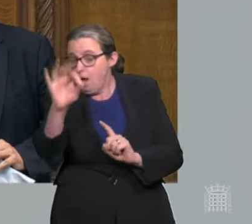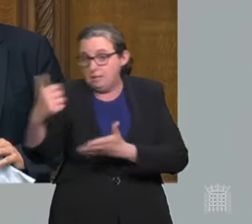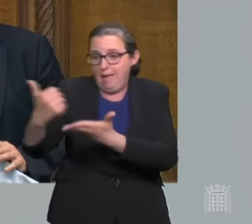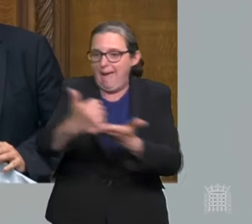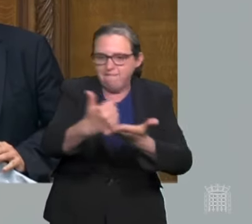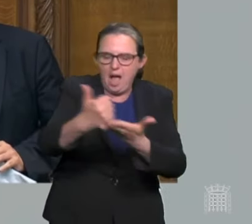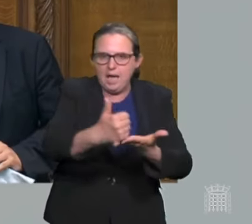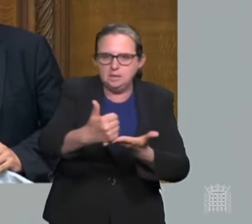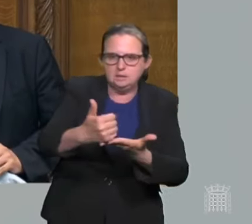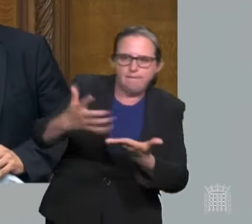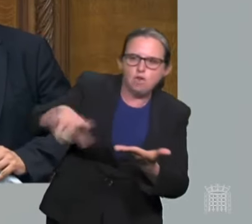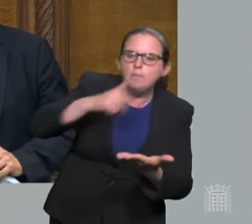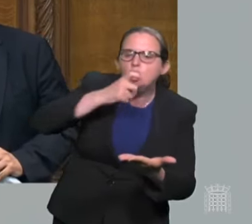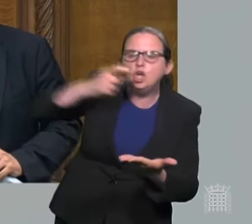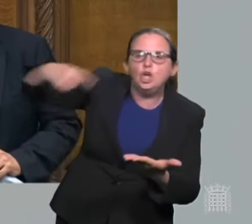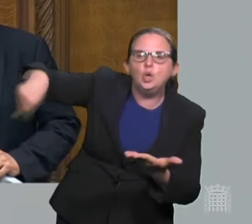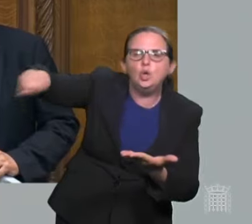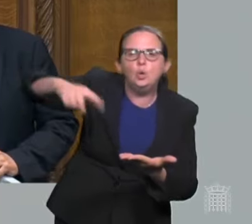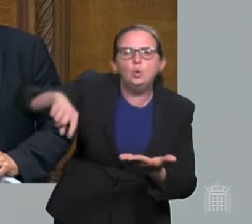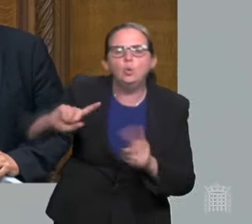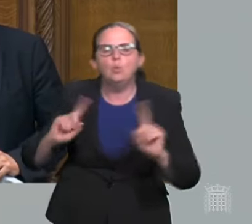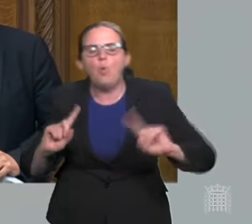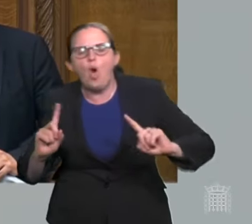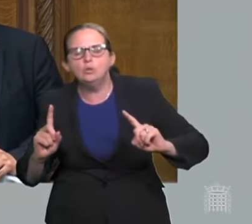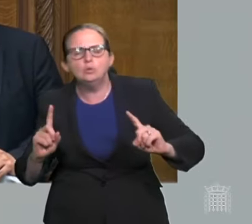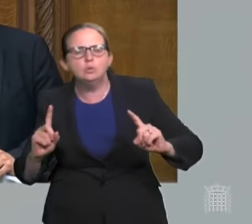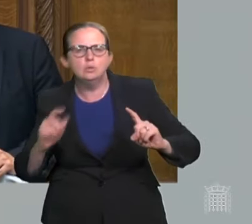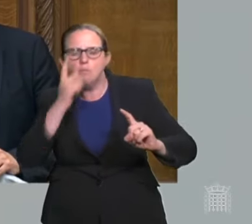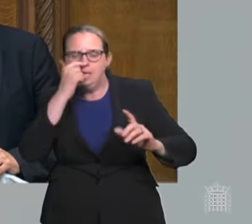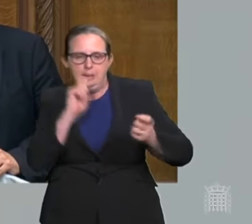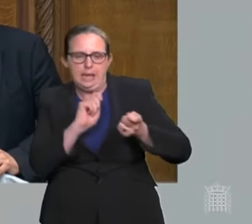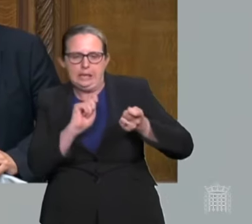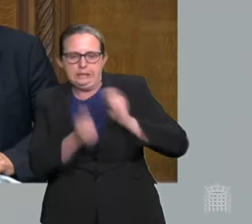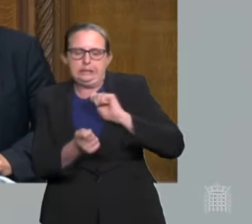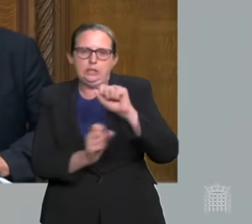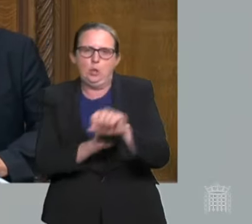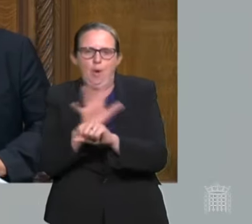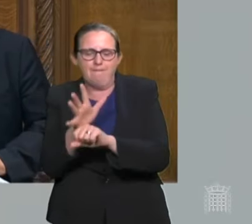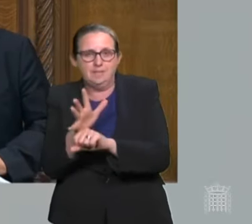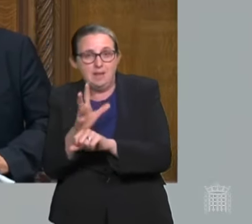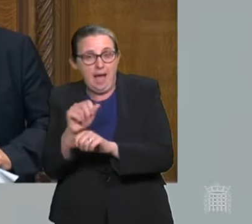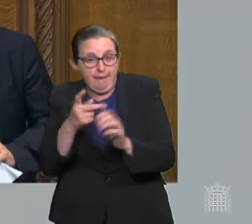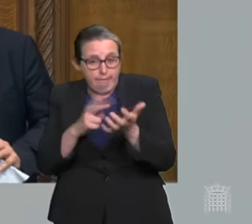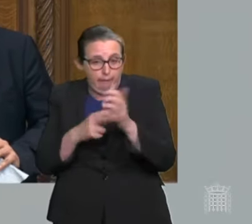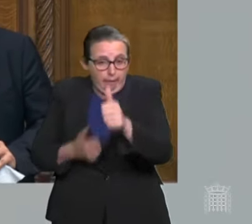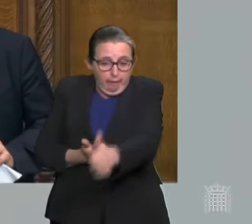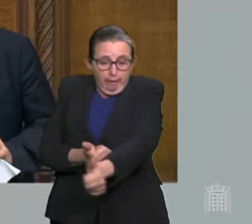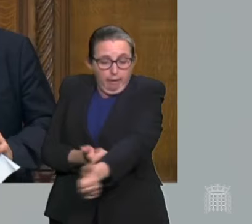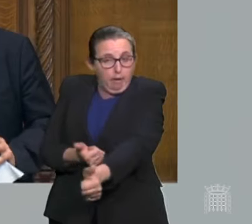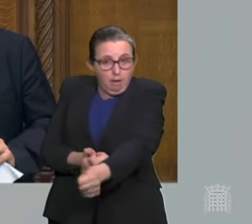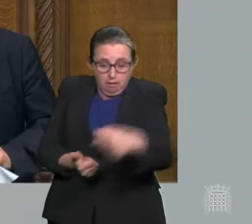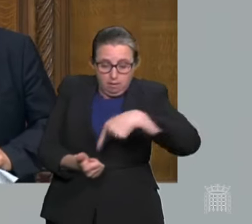experts about the potential for new variants? And what contingencies does he plan for containing